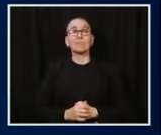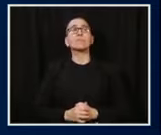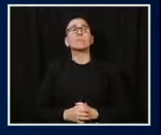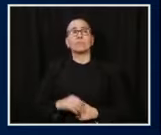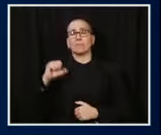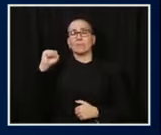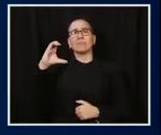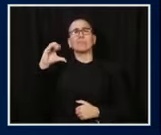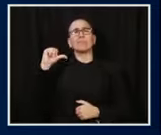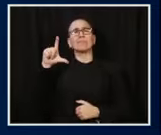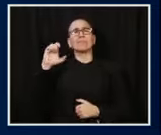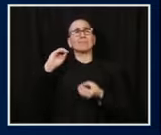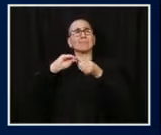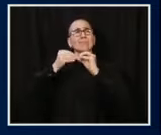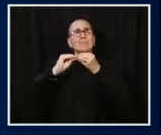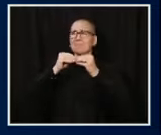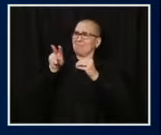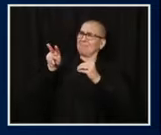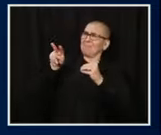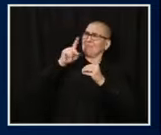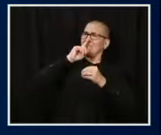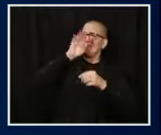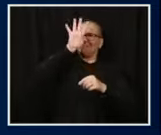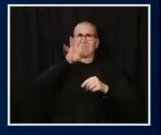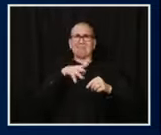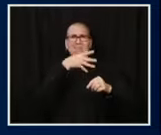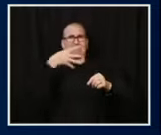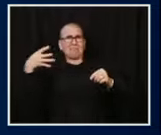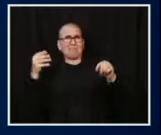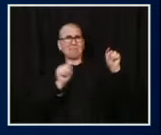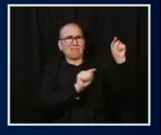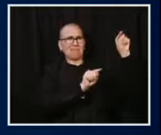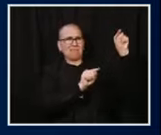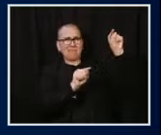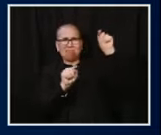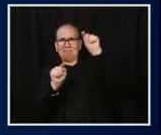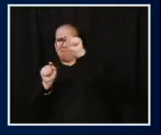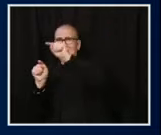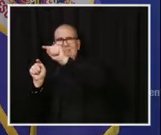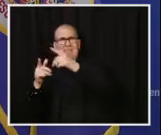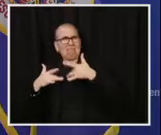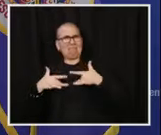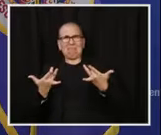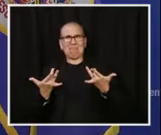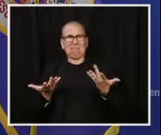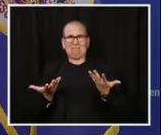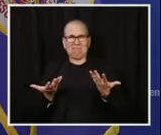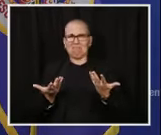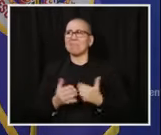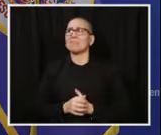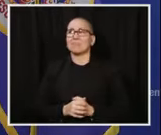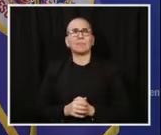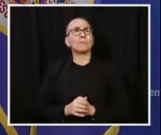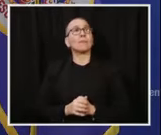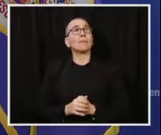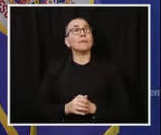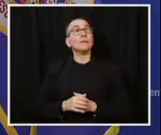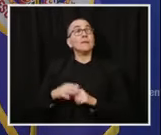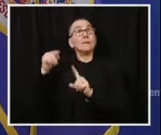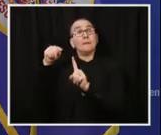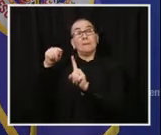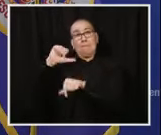represent increases in long-term care cases that we are concerned about. From September through the end of October,